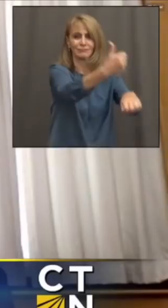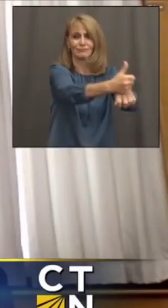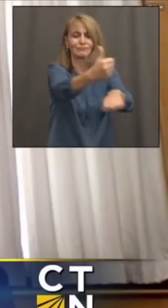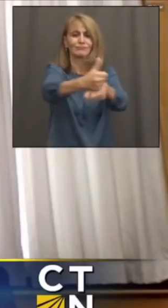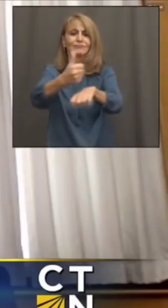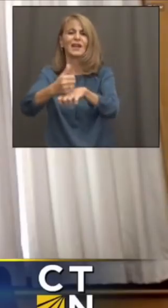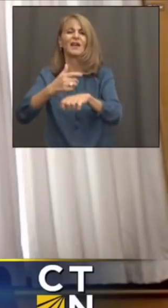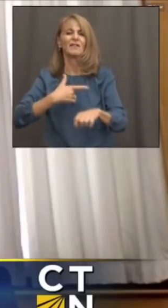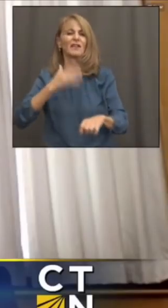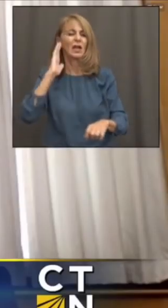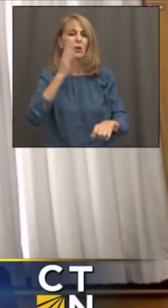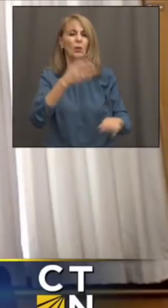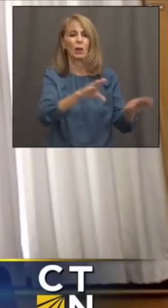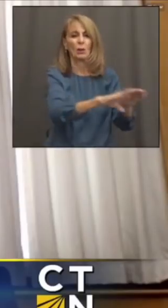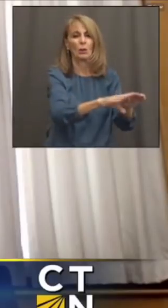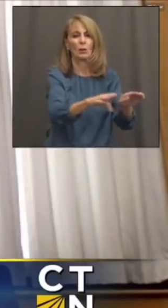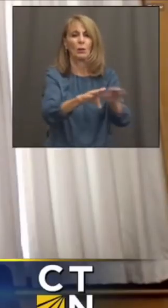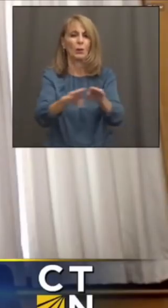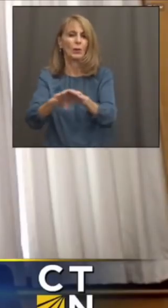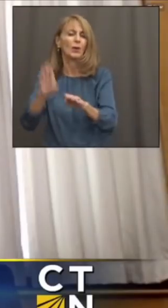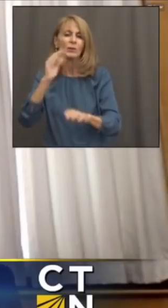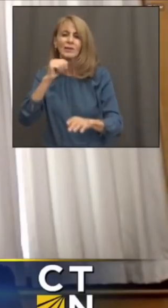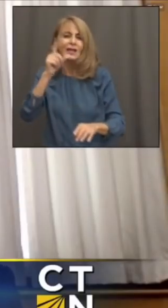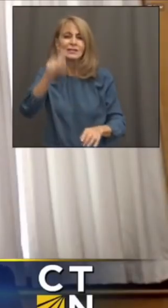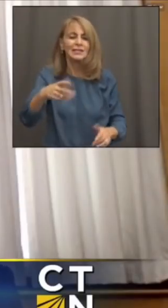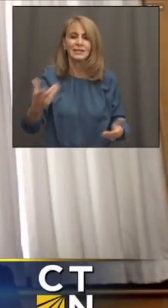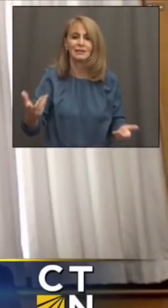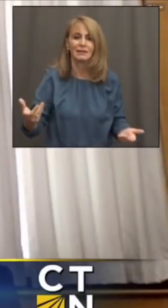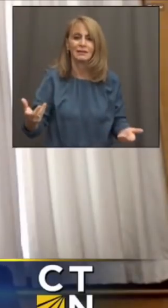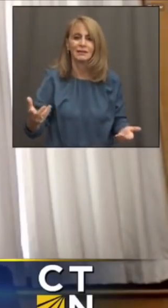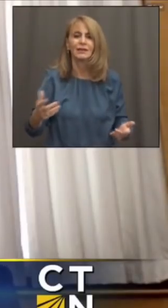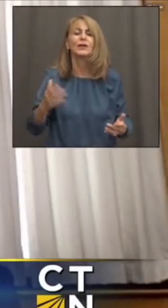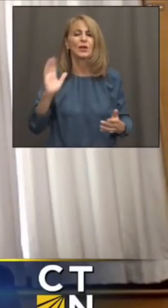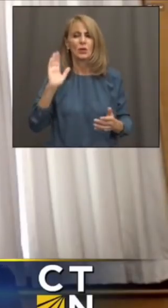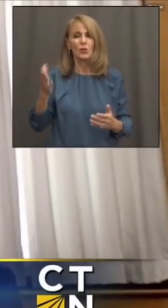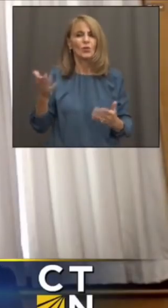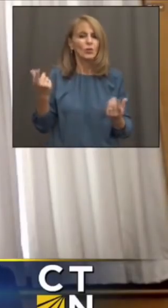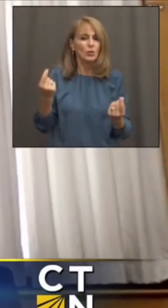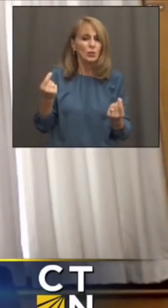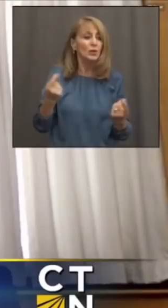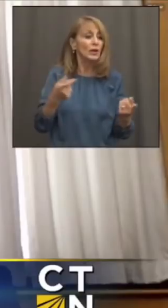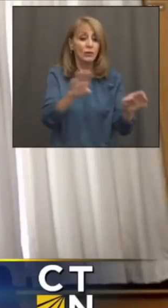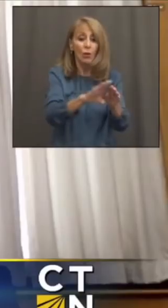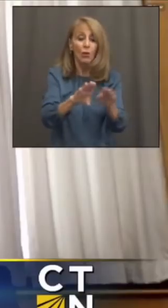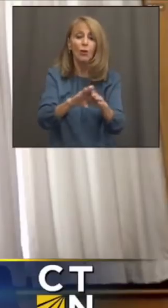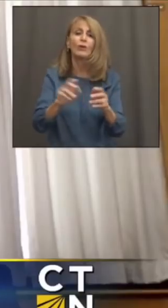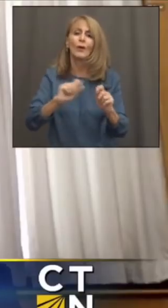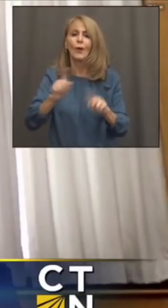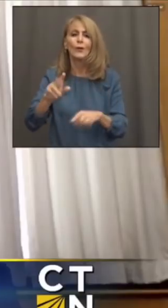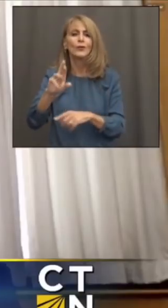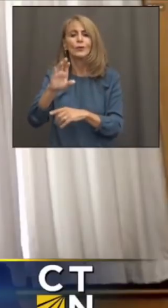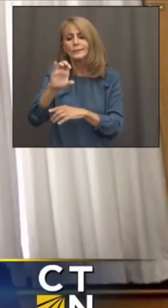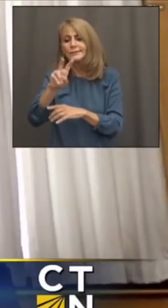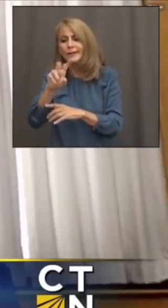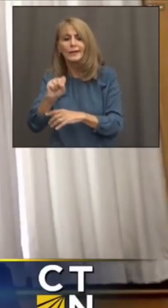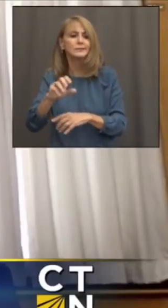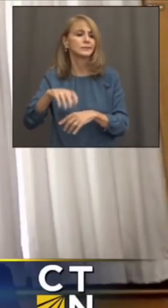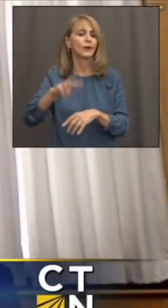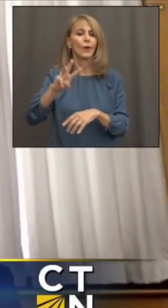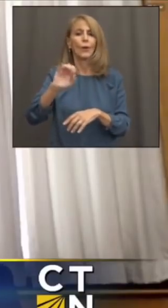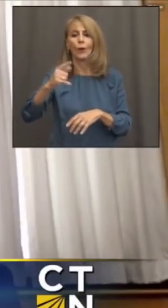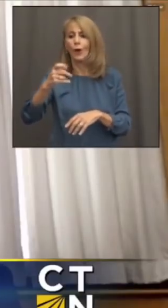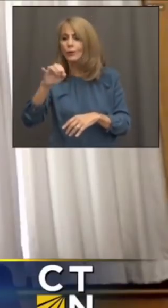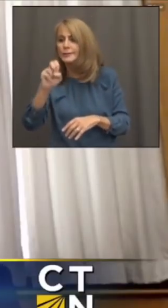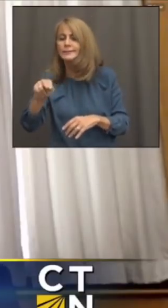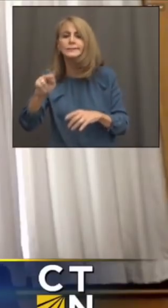like you pointed out, many more opportunities to get vaccinated at your doctor's office, at your pharmacy, you know, at